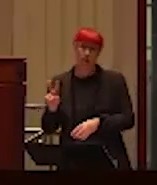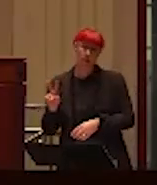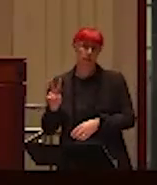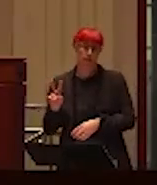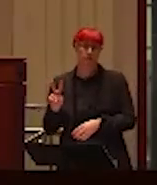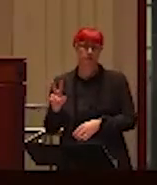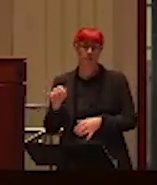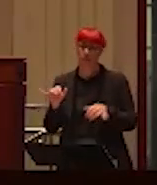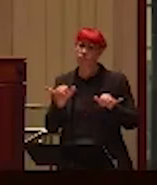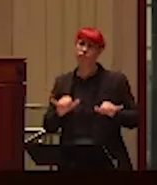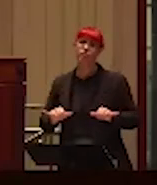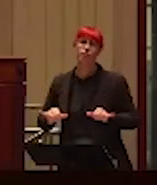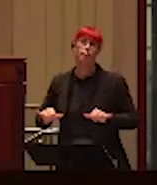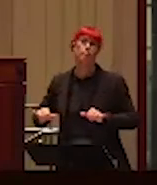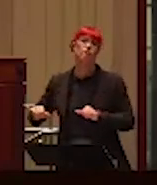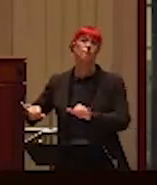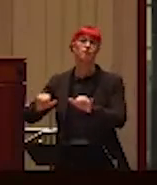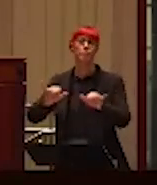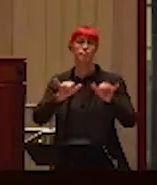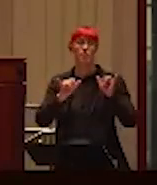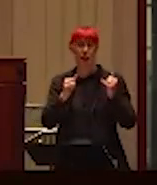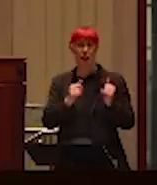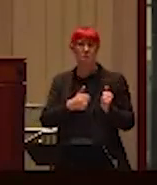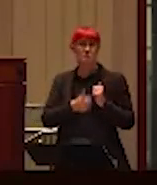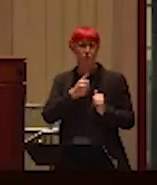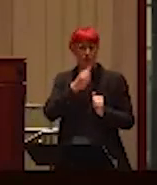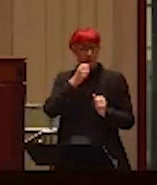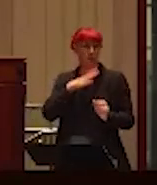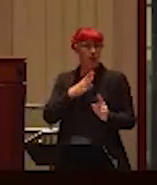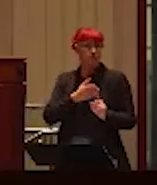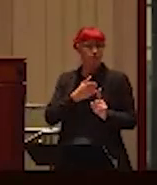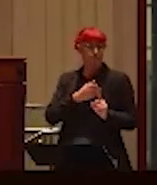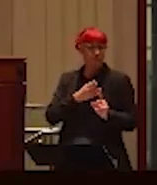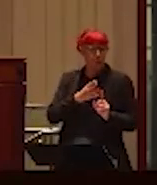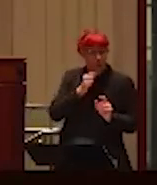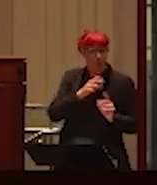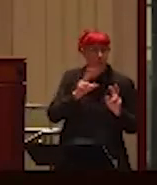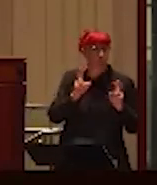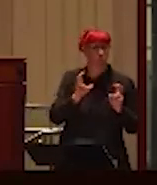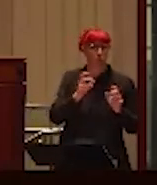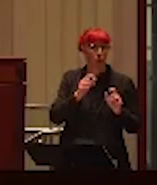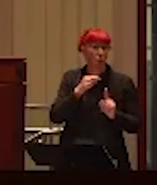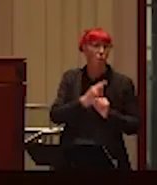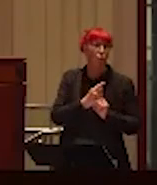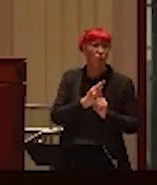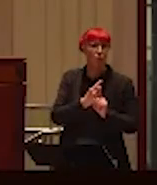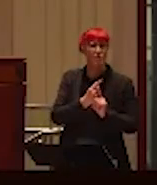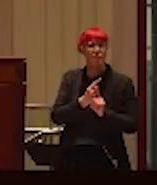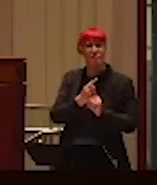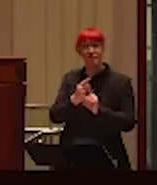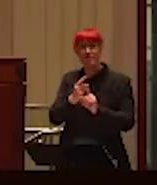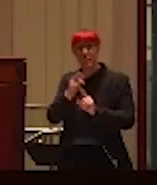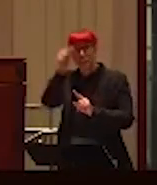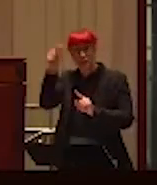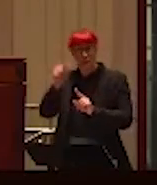that, uh, it's almost exclusively a woman's issue. And it's in, as I say, it's ingrained in the culture, in government policy.